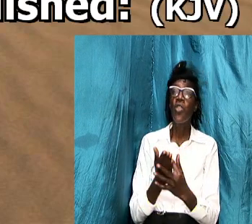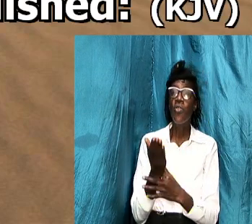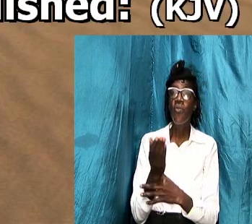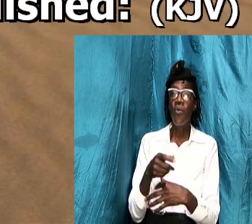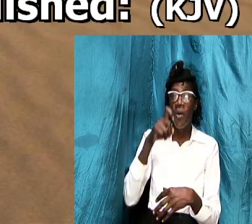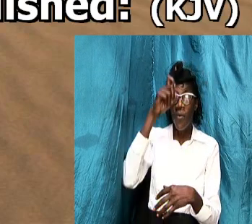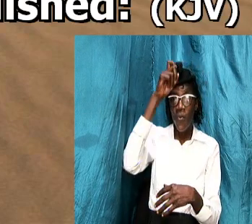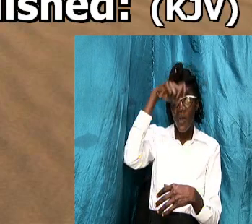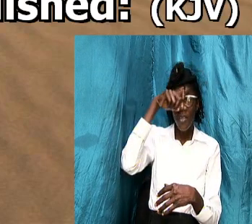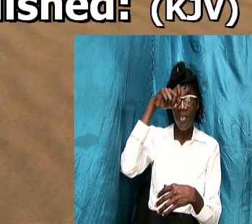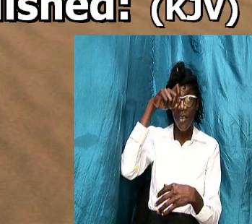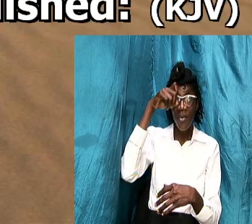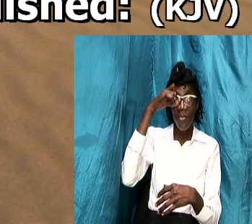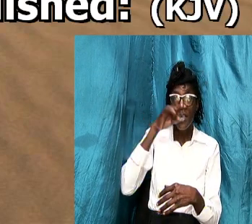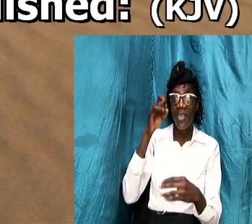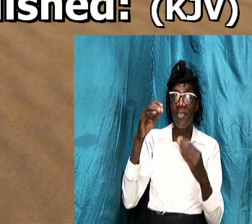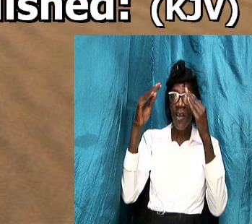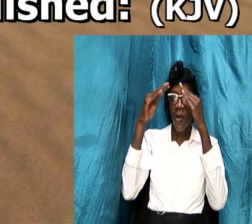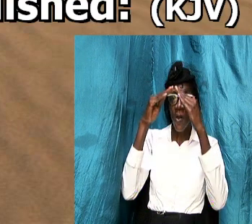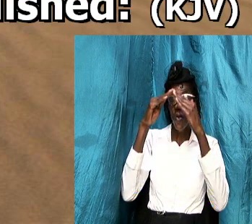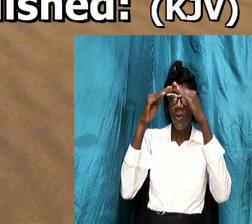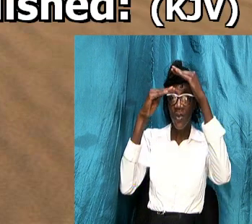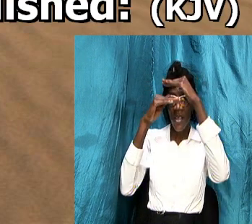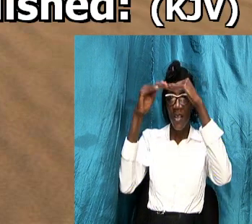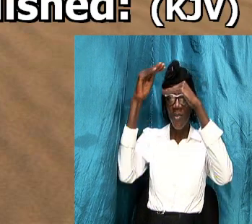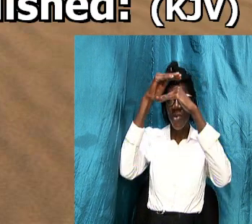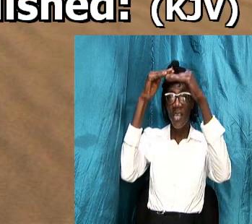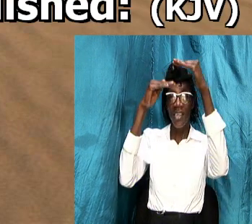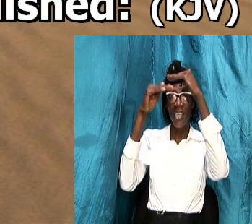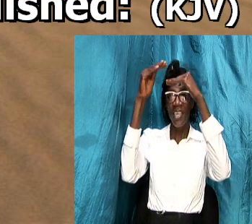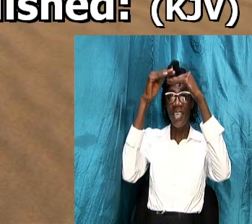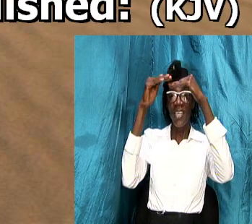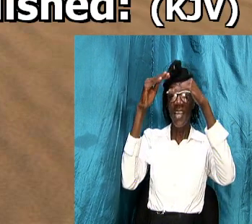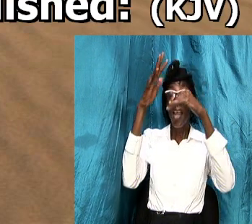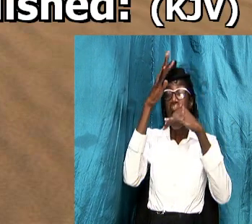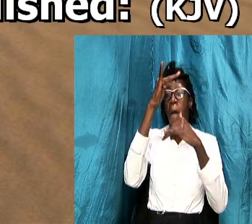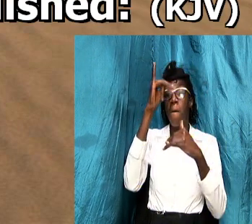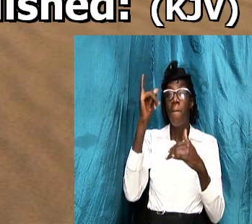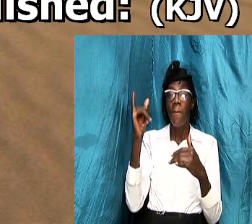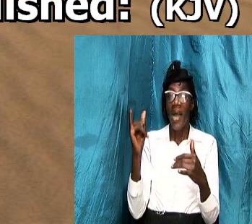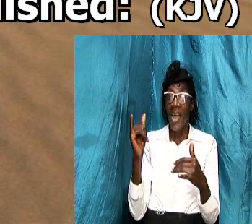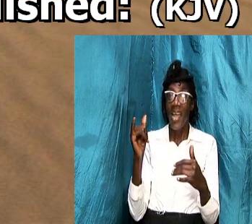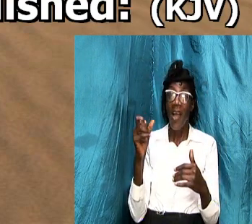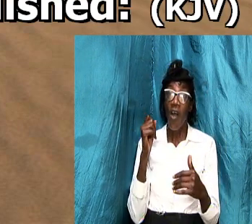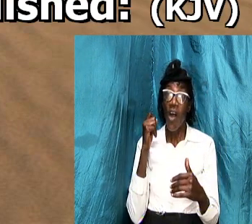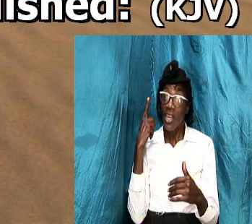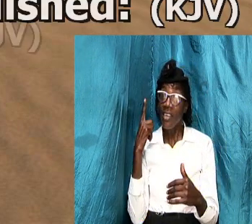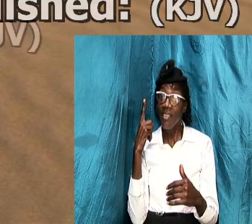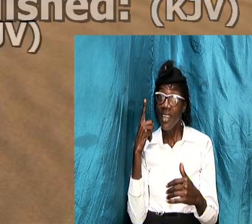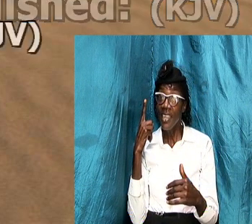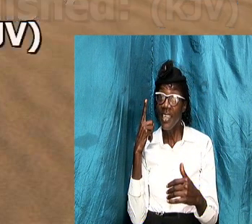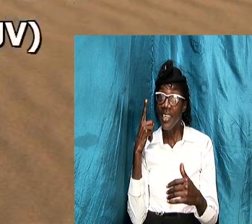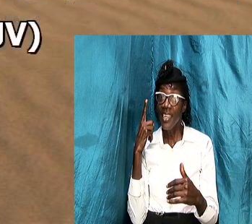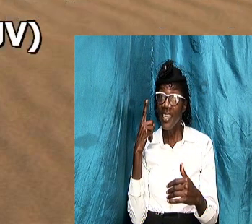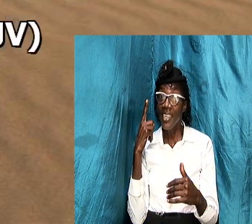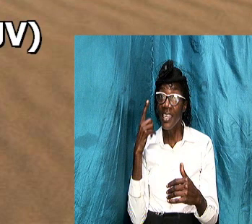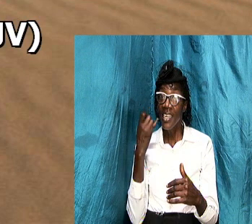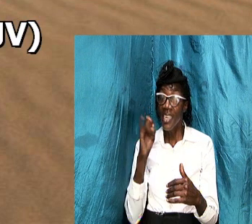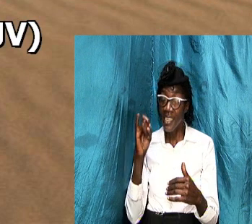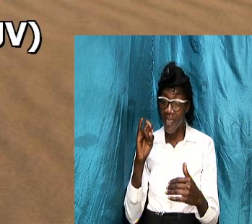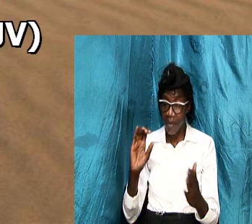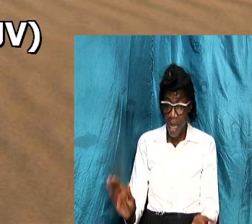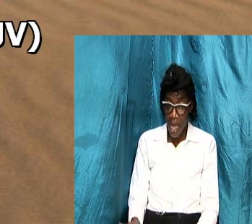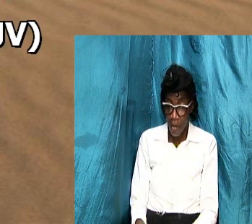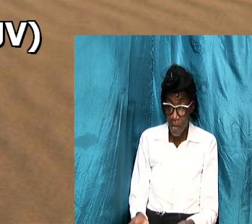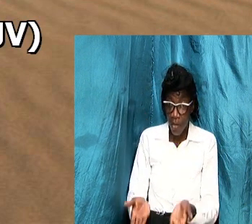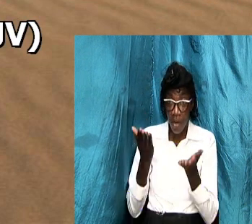is a house building and by understanding it is established